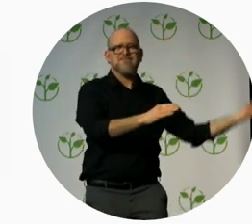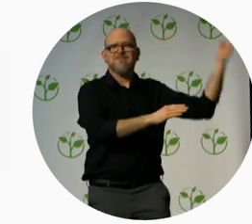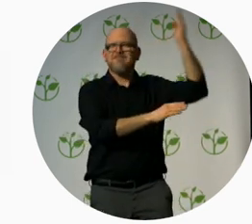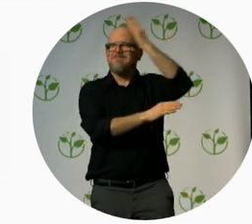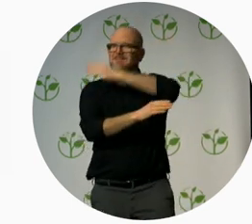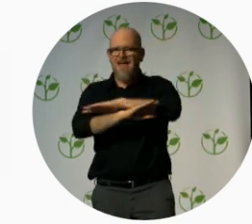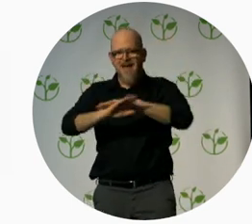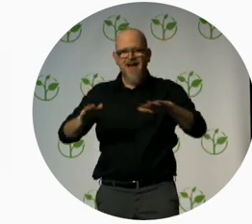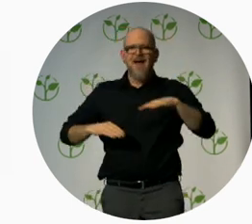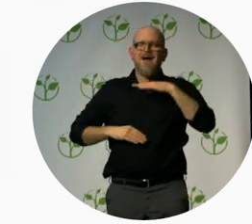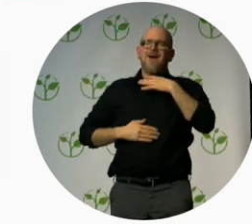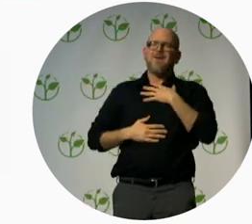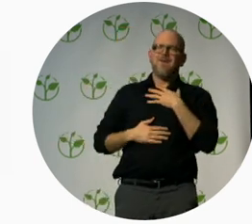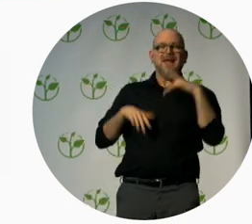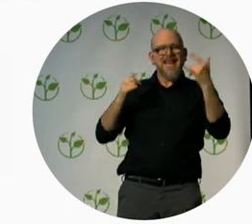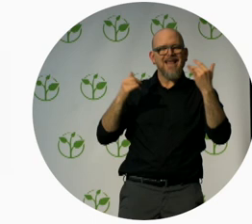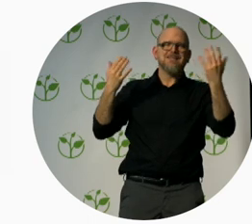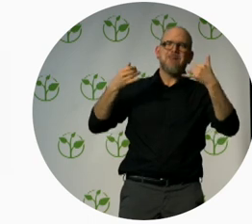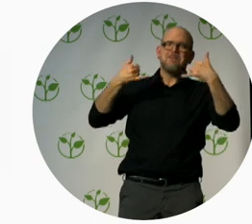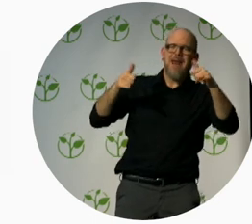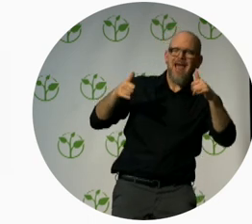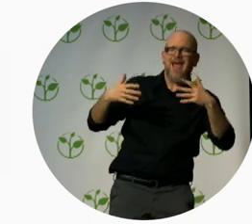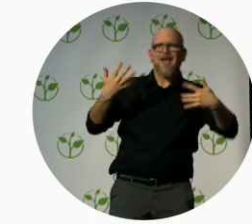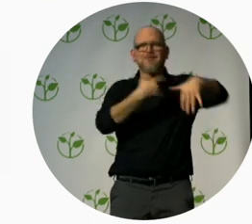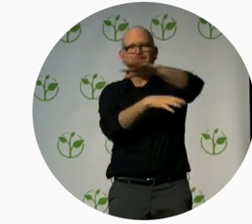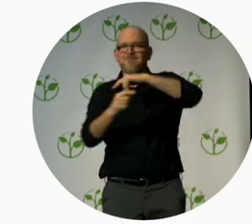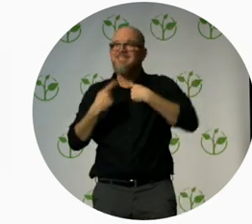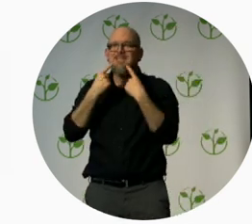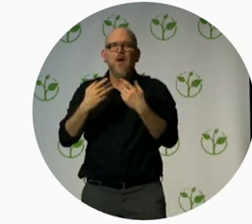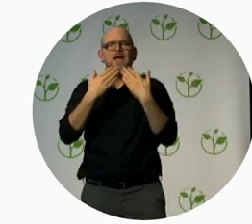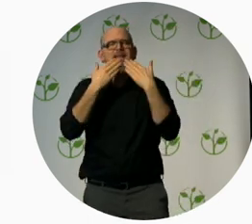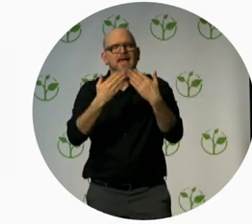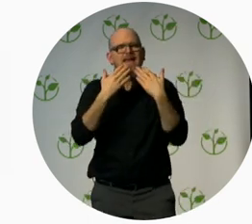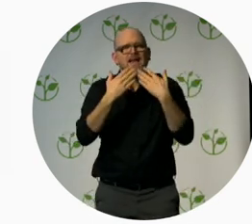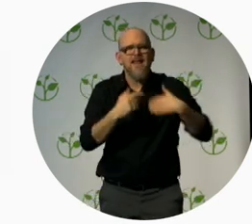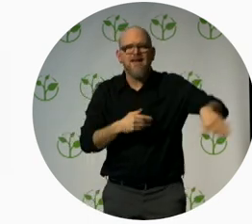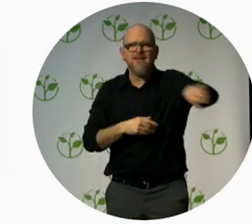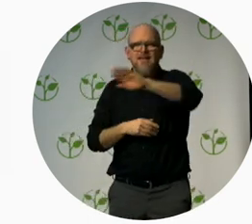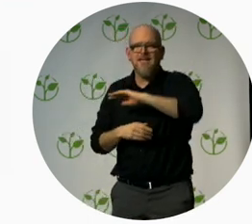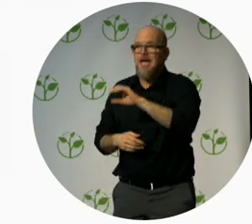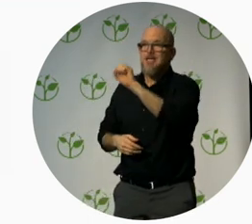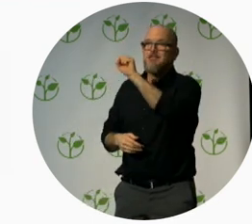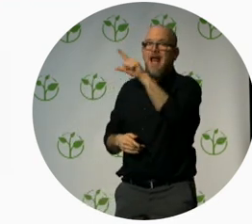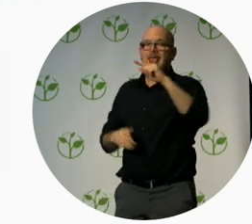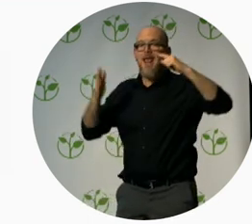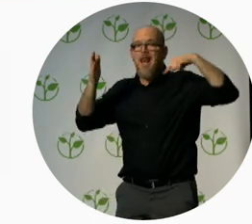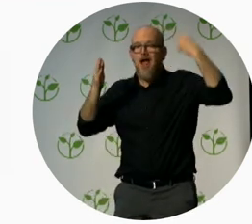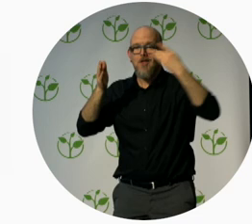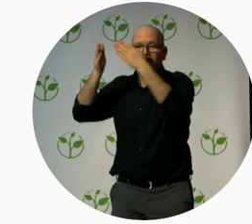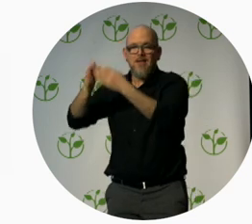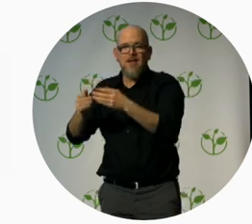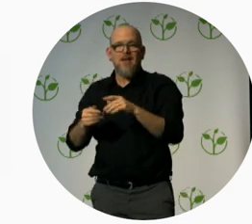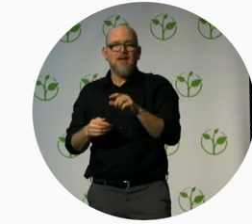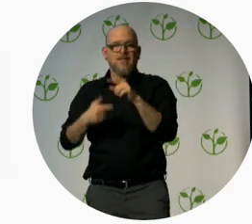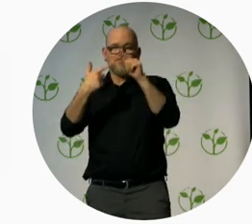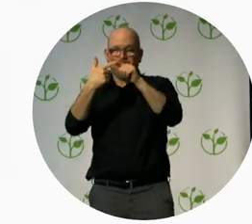fun. But I just want to thank our three keynote speakers, Shelley and Hector and Yuval for a great end to the